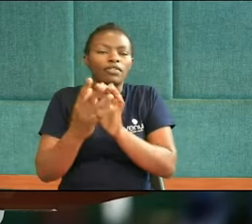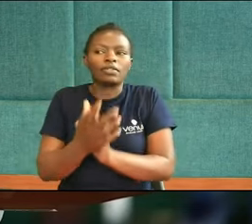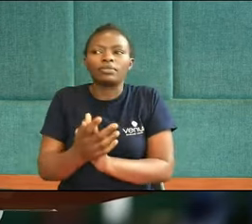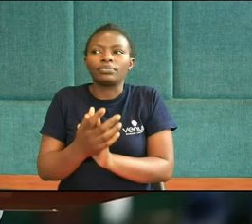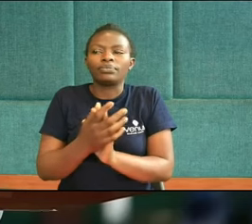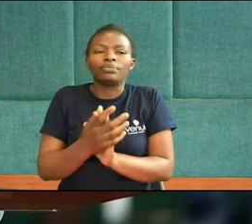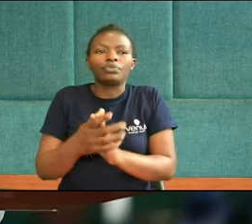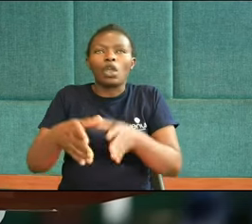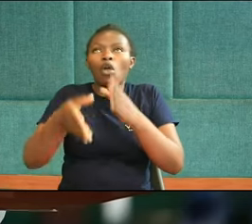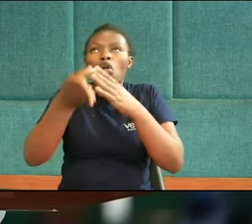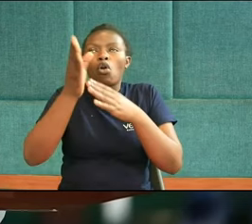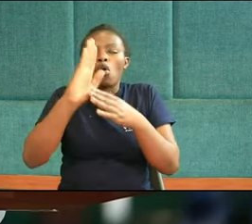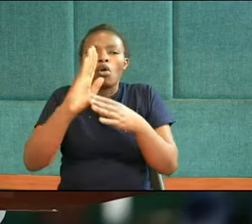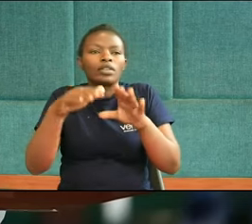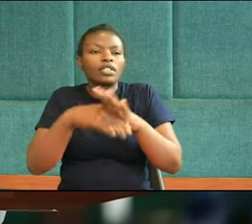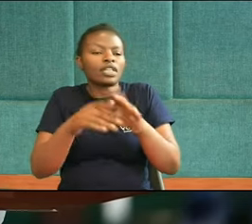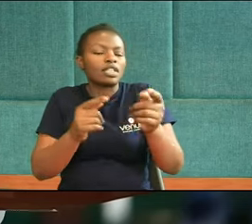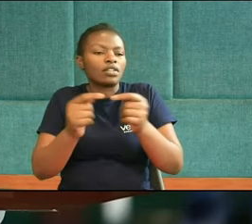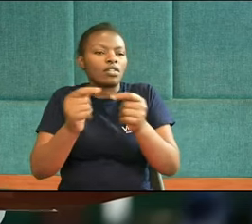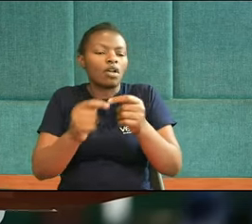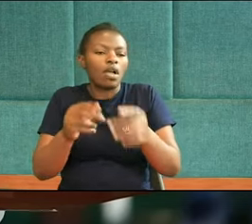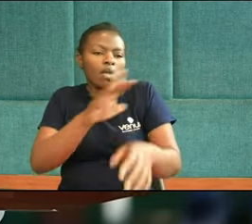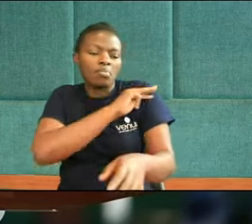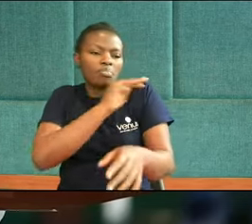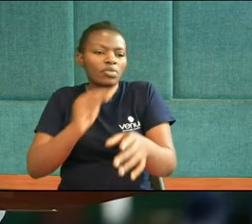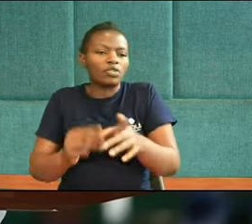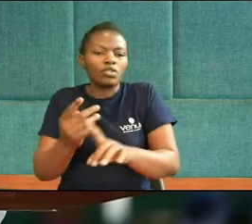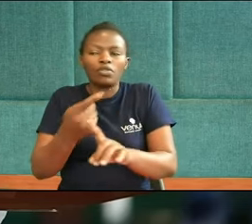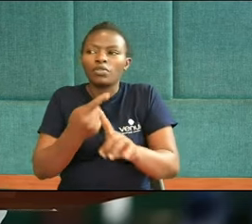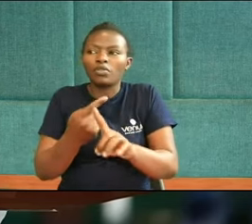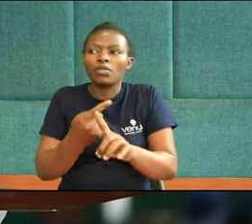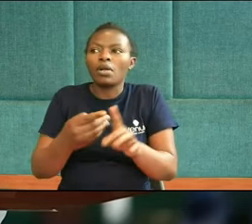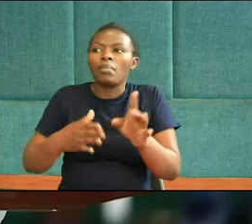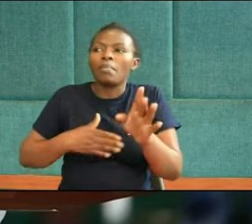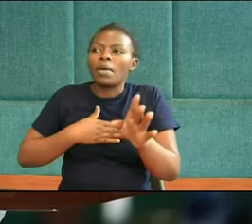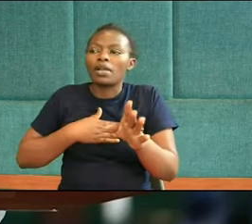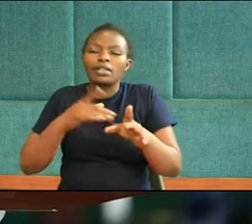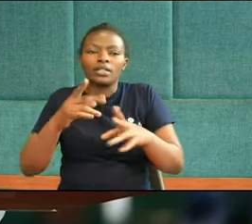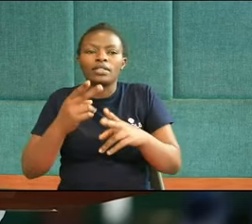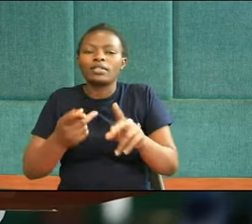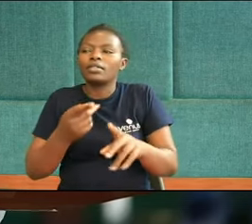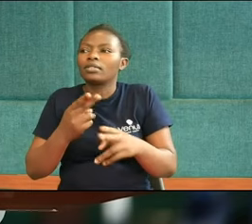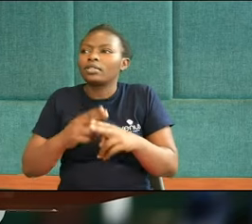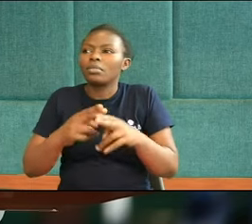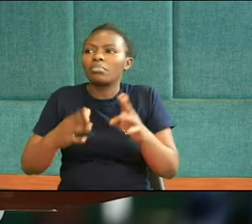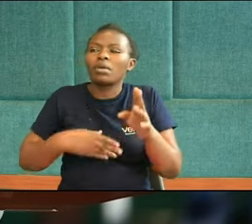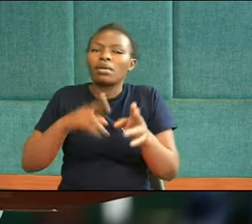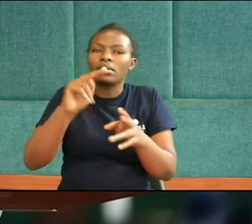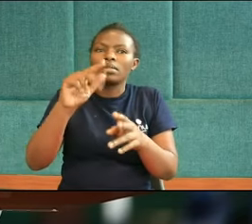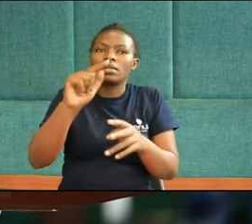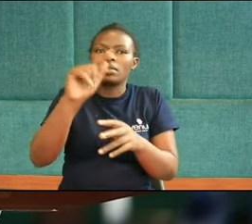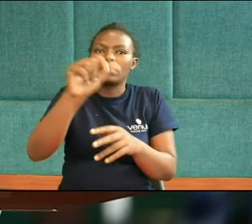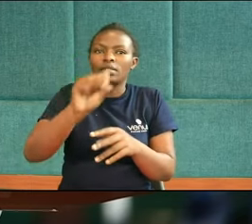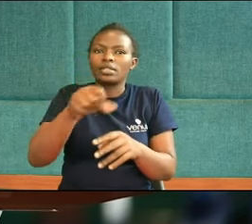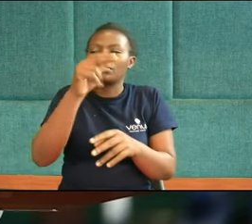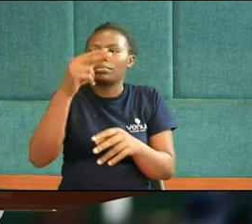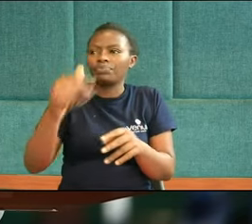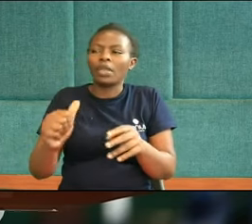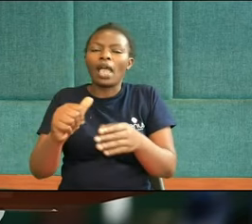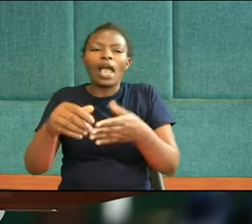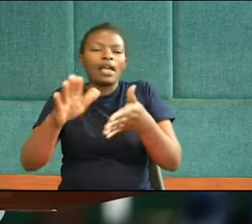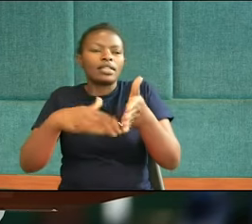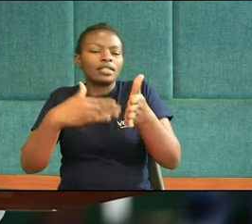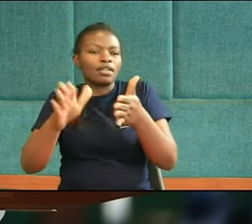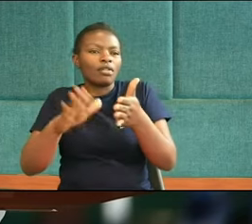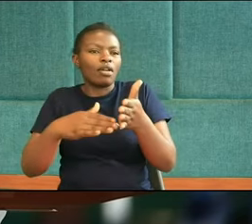First off, we will have our mission reading all the way from Dominica, done by myself, Natasha. Second, we will have a special item by the